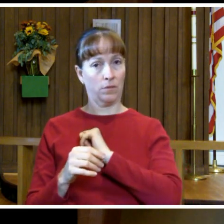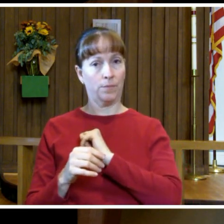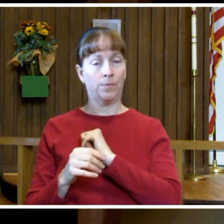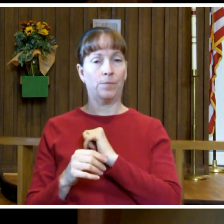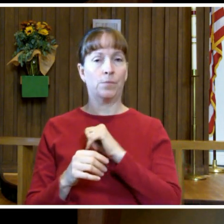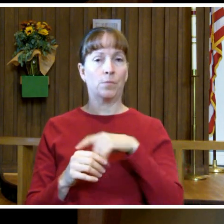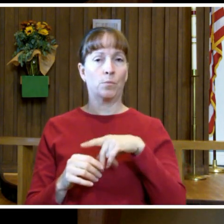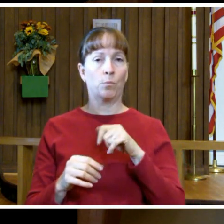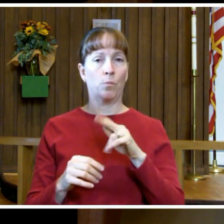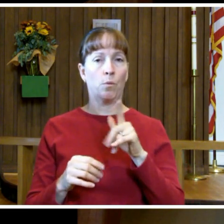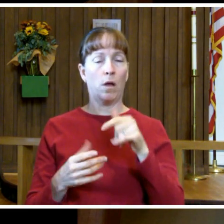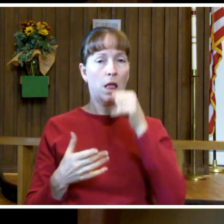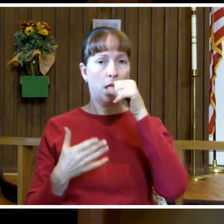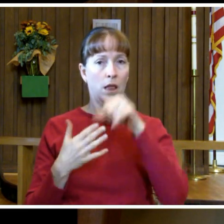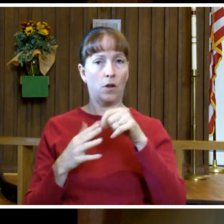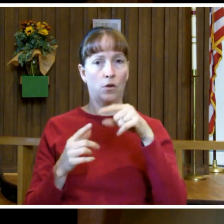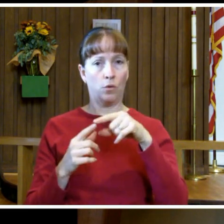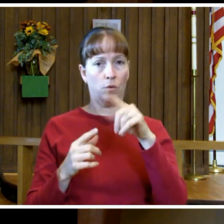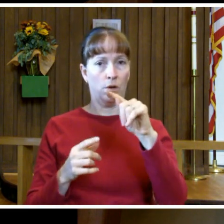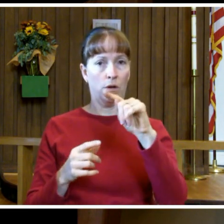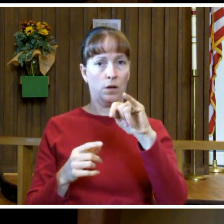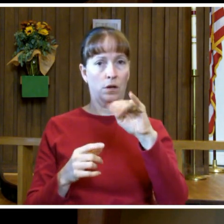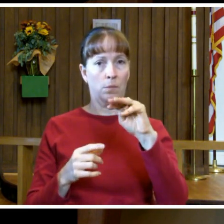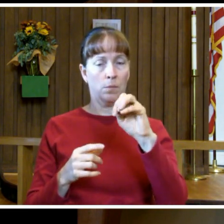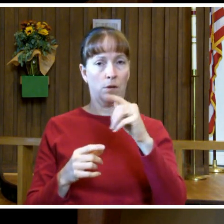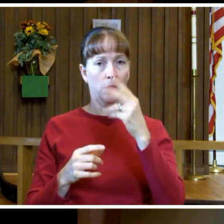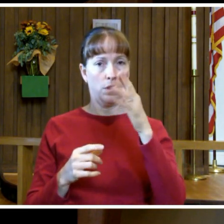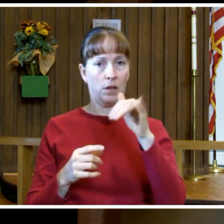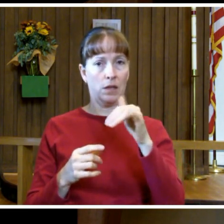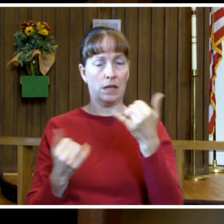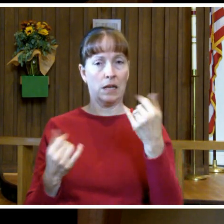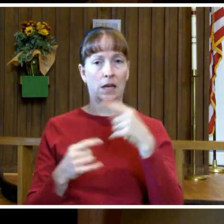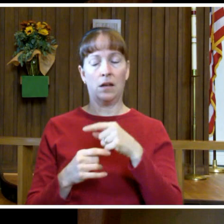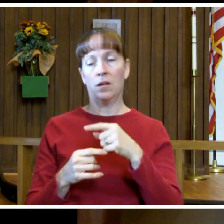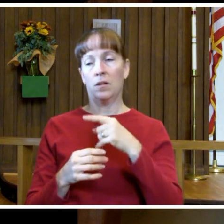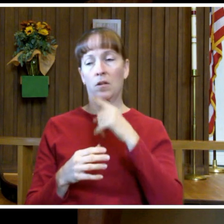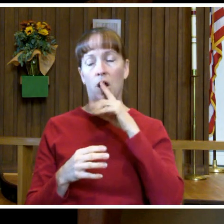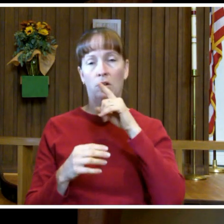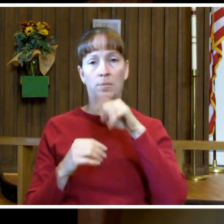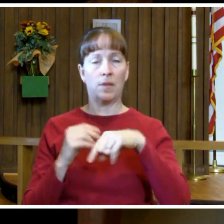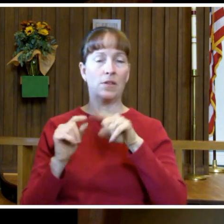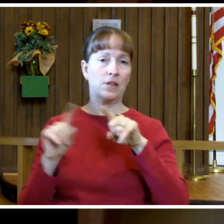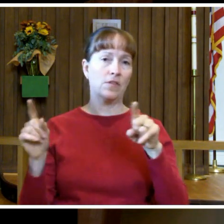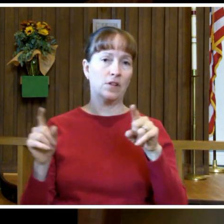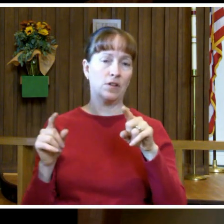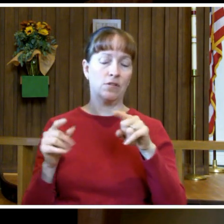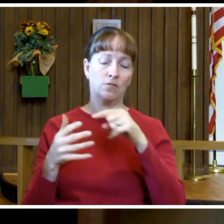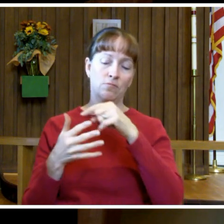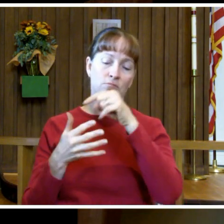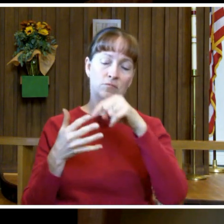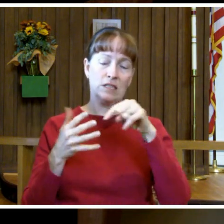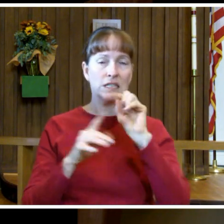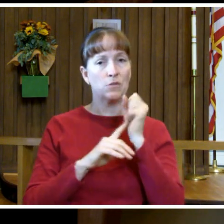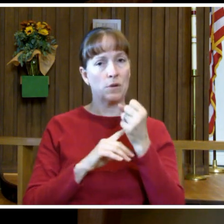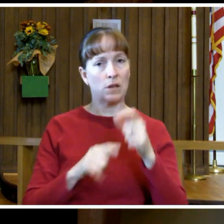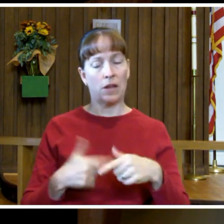Paul's letter to Timothy today covers all sorts of conditions of life in just four short verses.